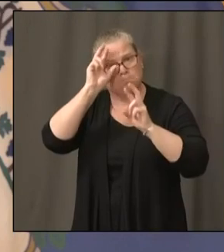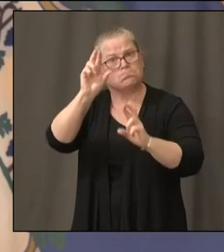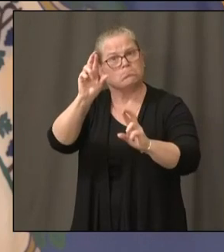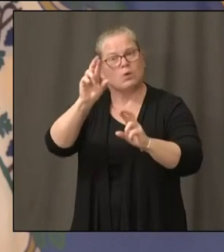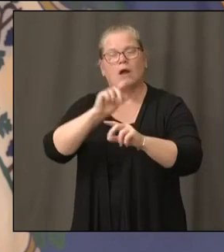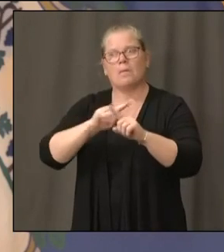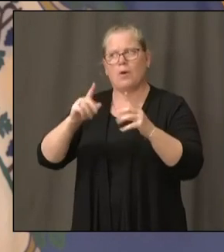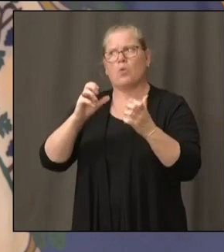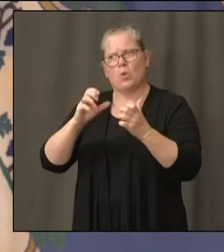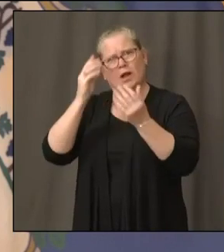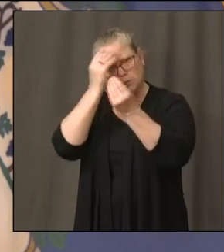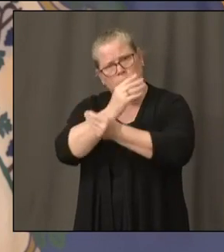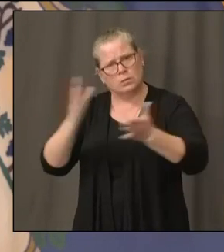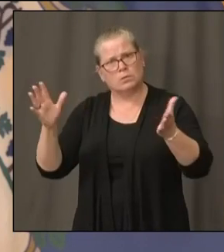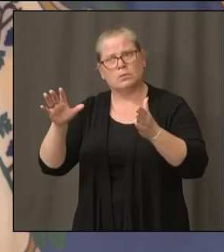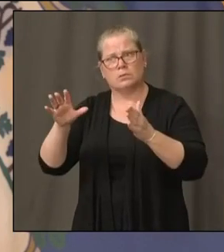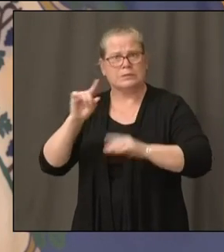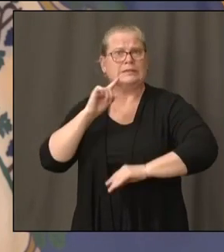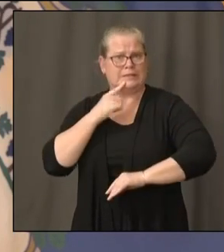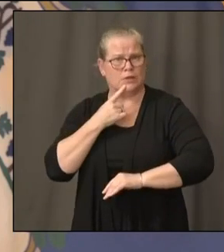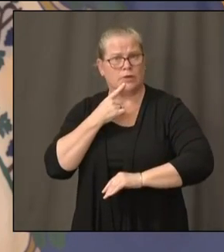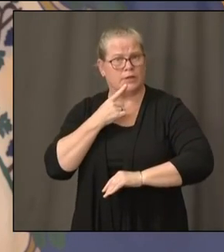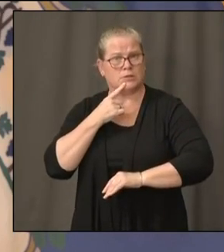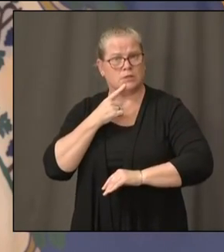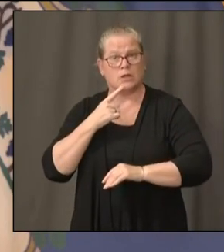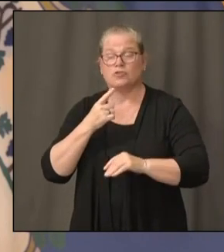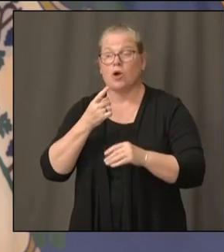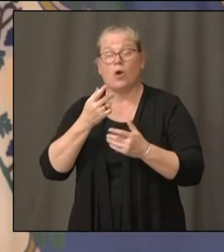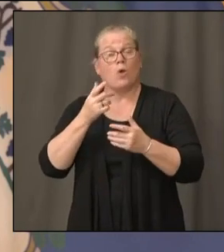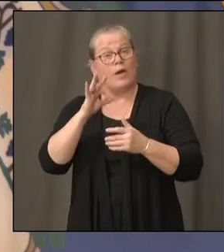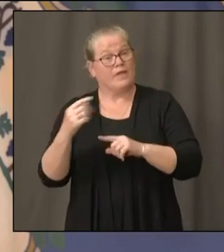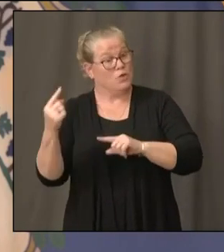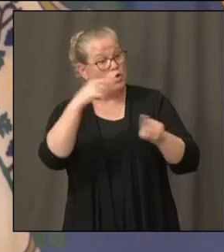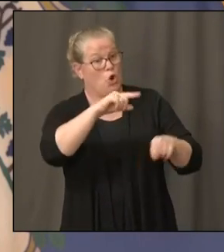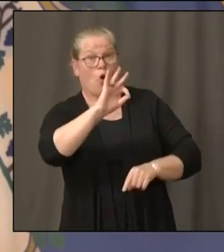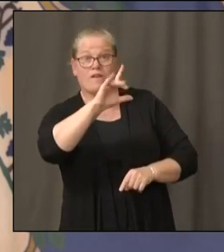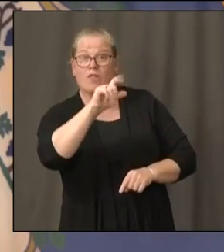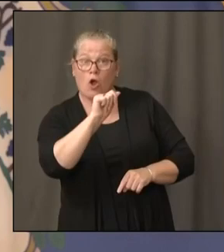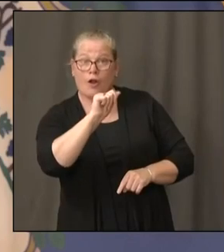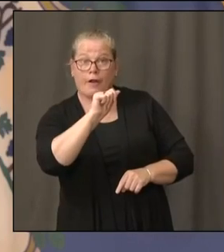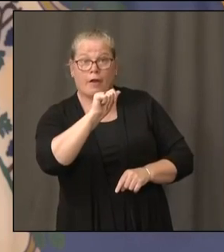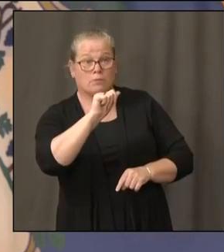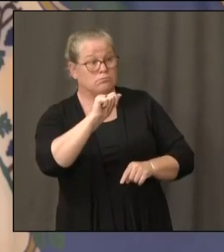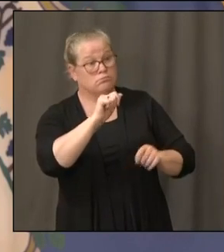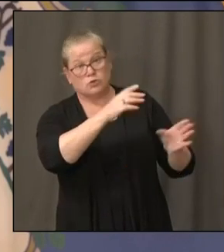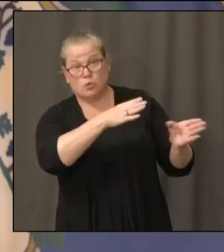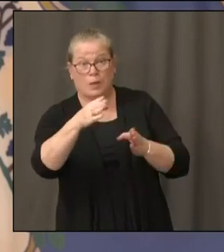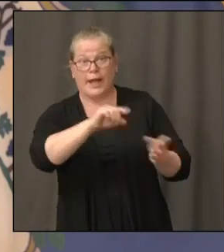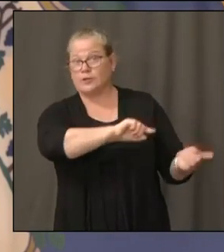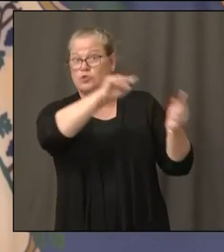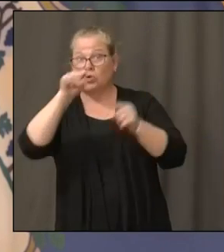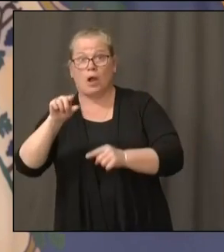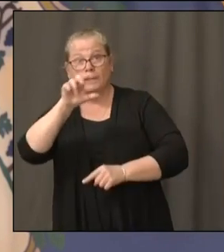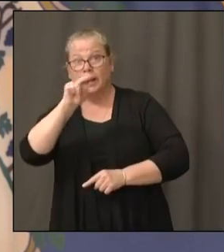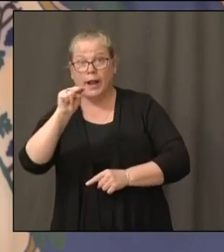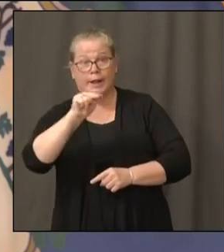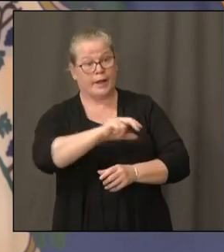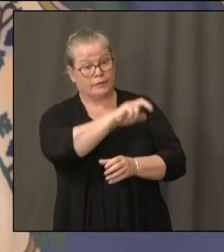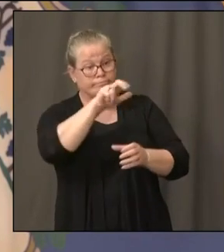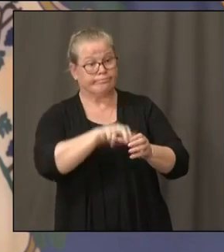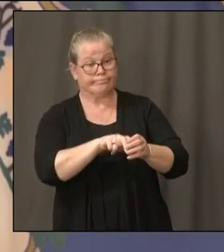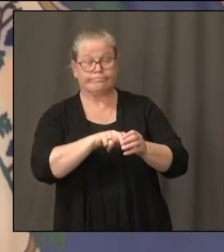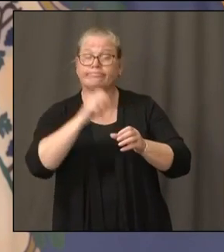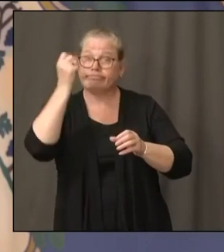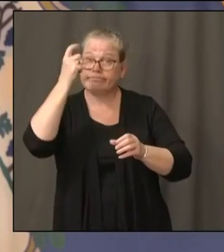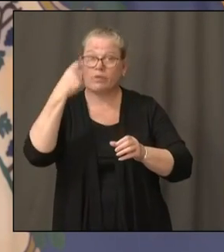take it seriously. So before you get on that plane in Miami Beach to come up to Bradley Airport, know that we will be asking you where